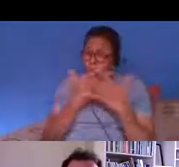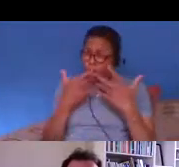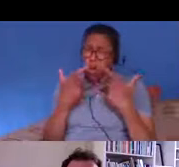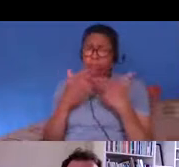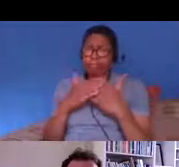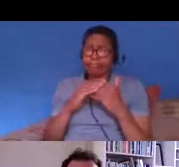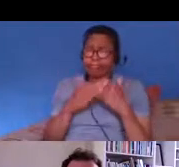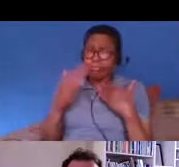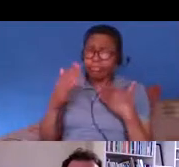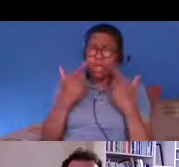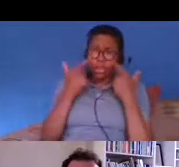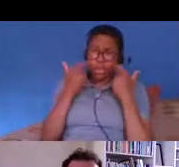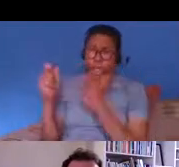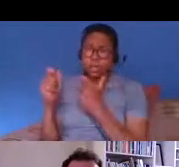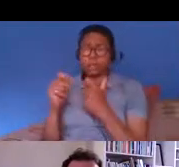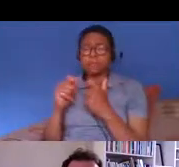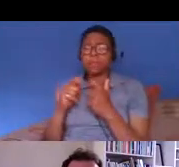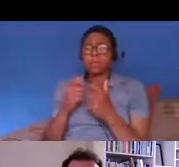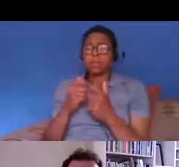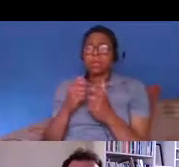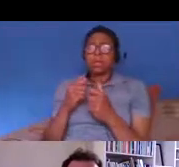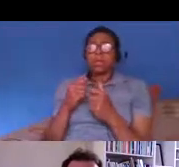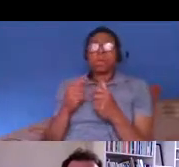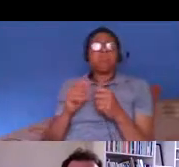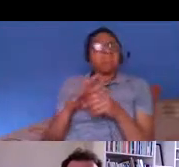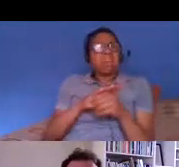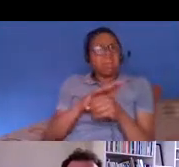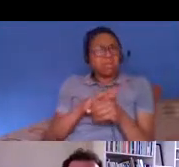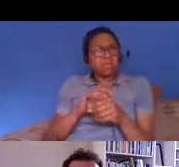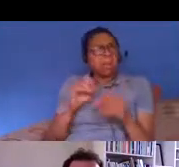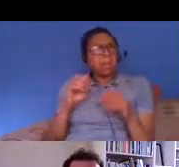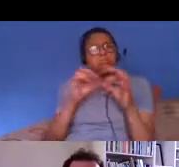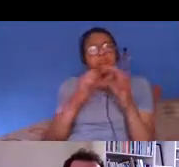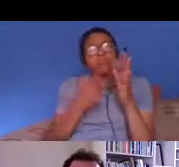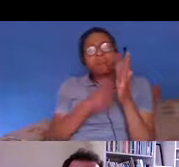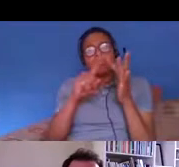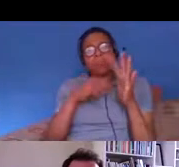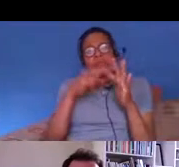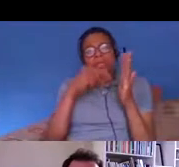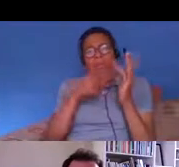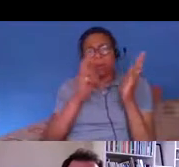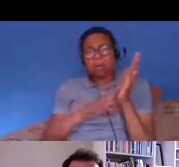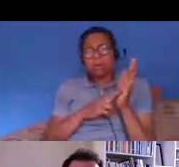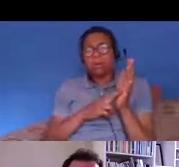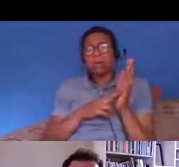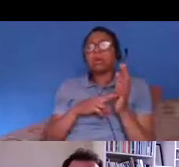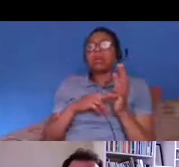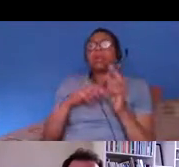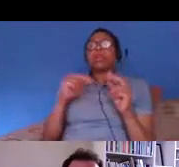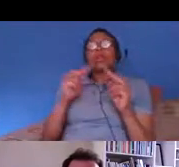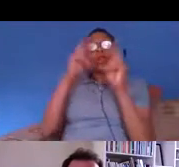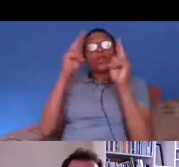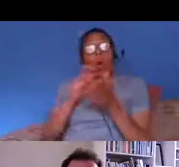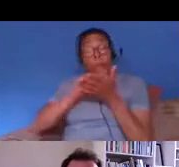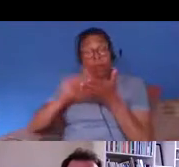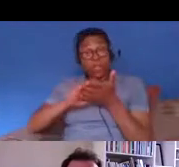um raids in um in areas like brixton um those sort of plastered all over home office social media channels at the time and so